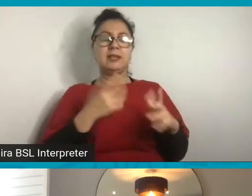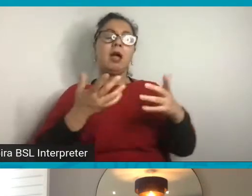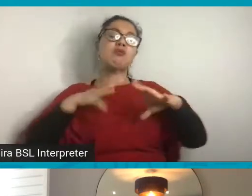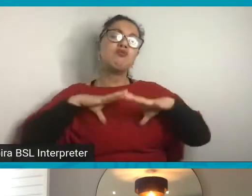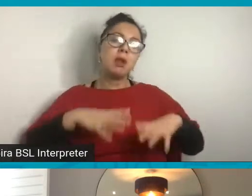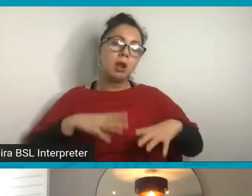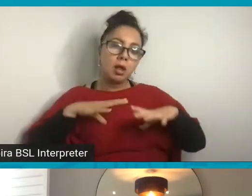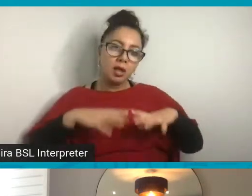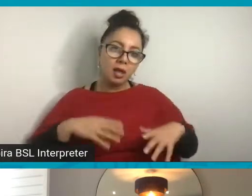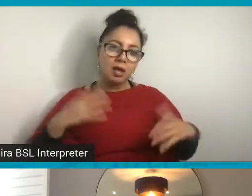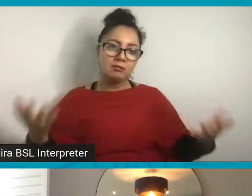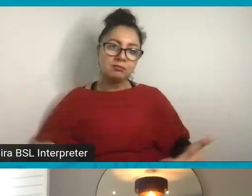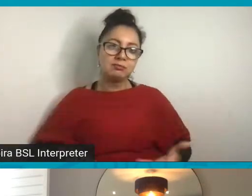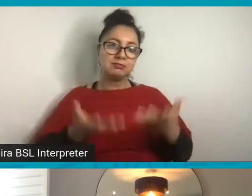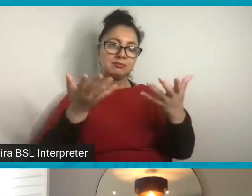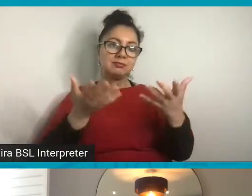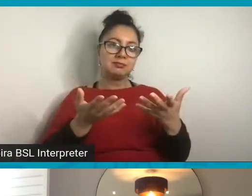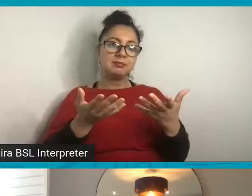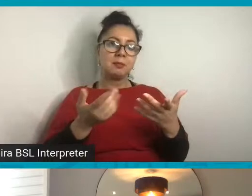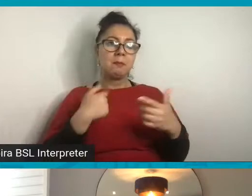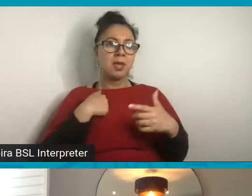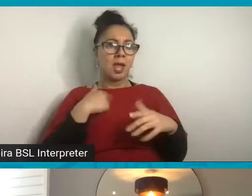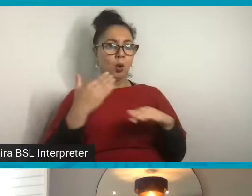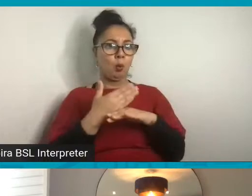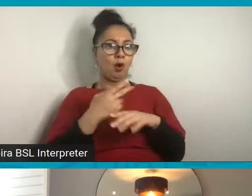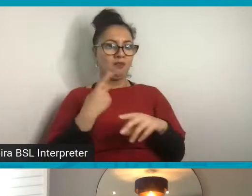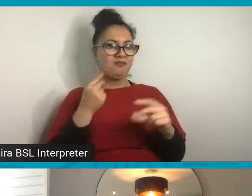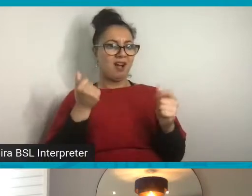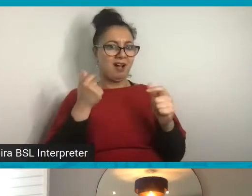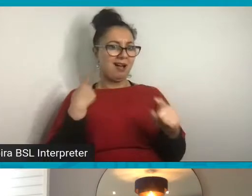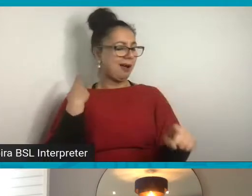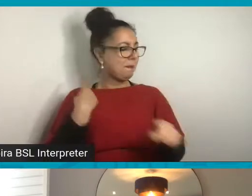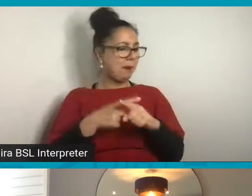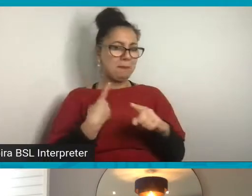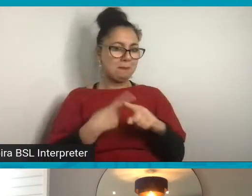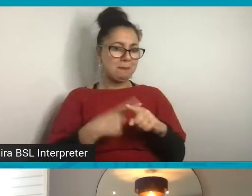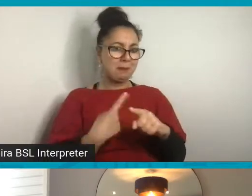I often work quite fast when I'm doing pieces.